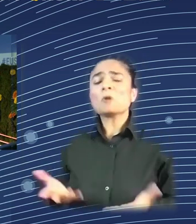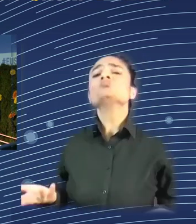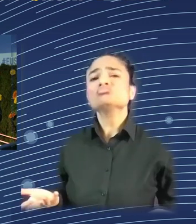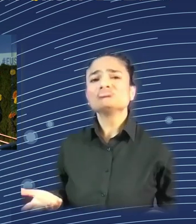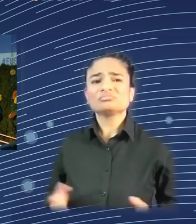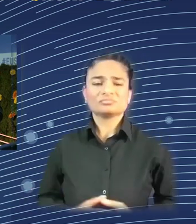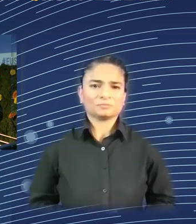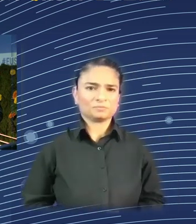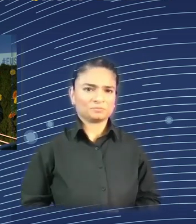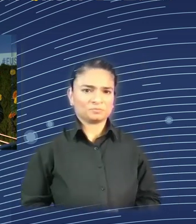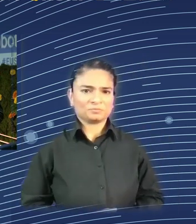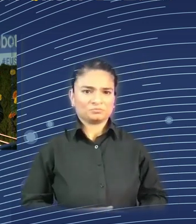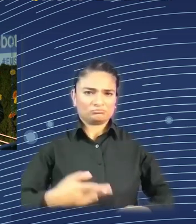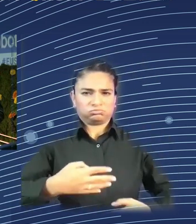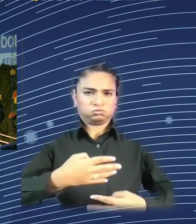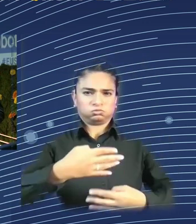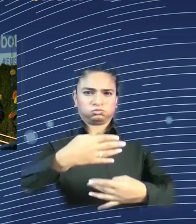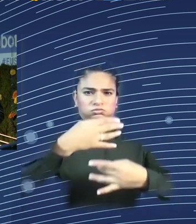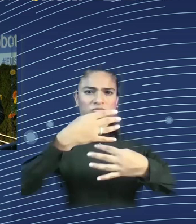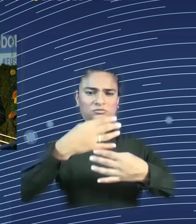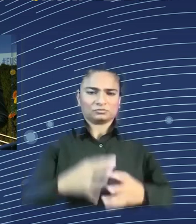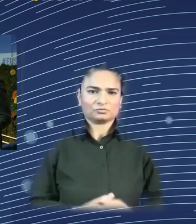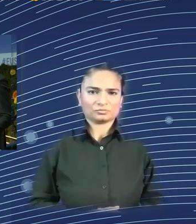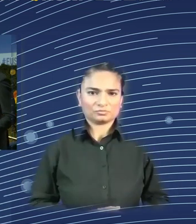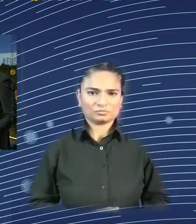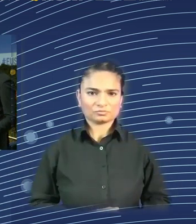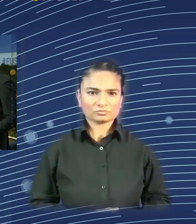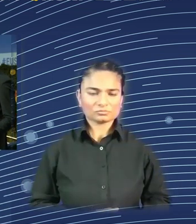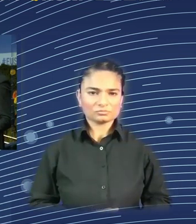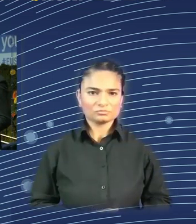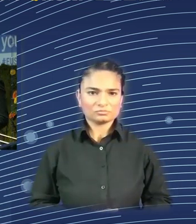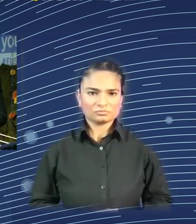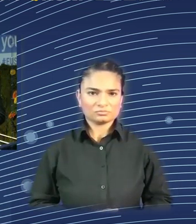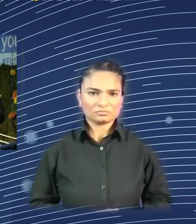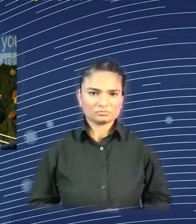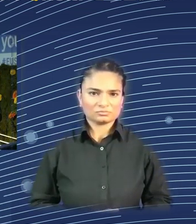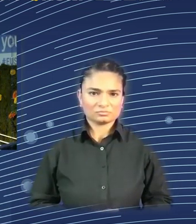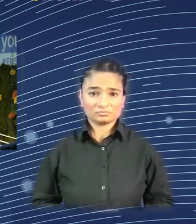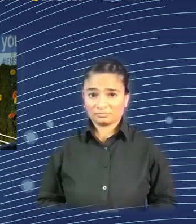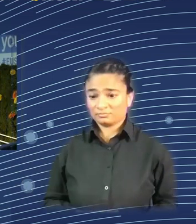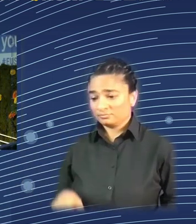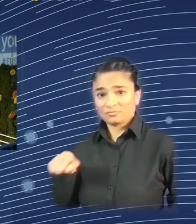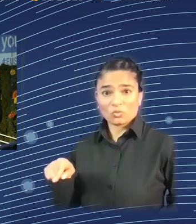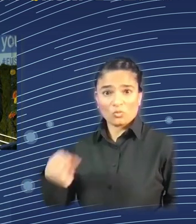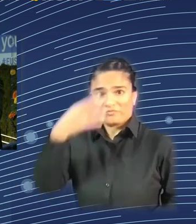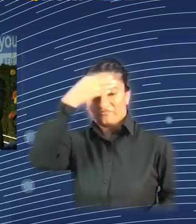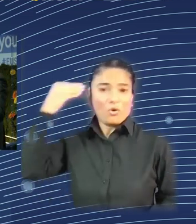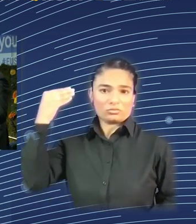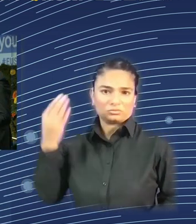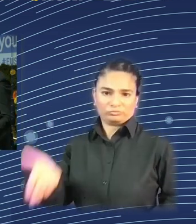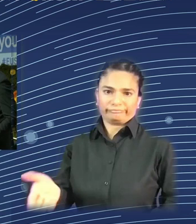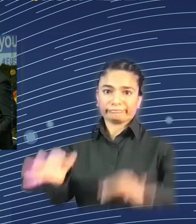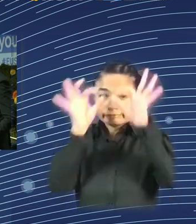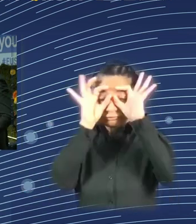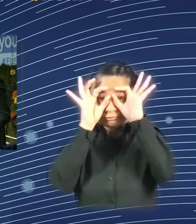Since you've forgotten your glasses, Pepper, I'll read it to you. So here's the answer. AI may automate routine tasks leading to